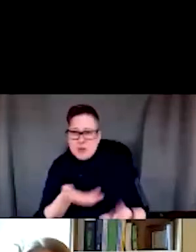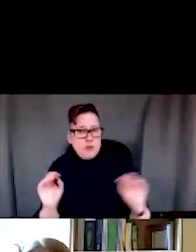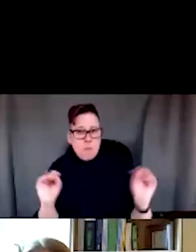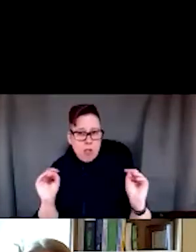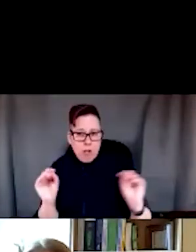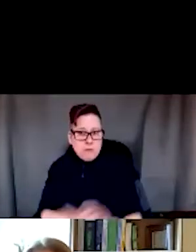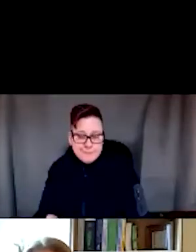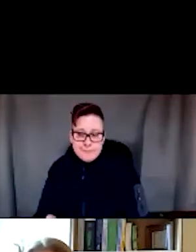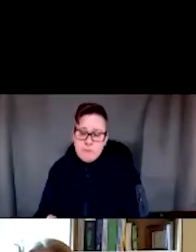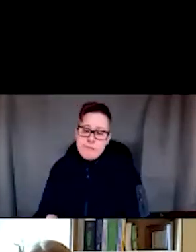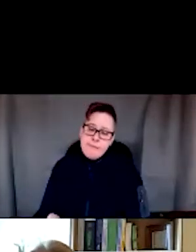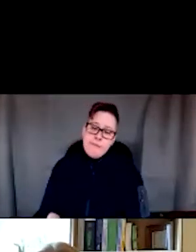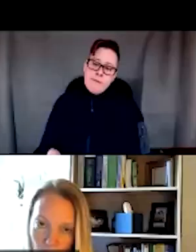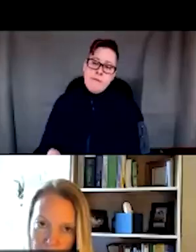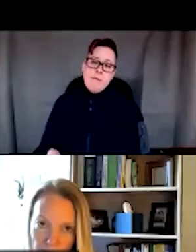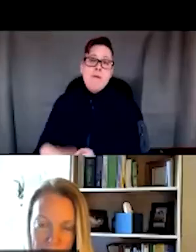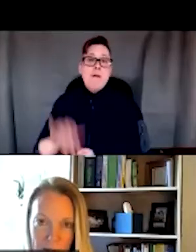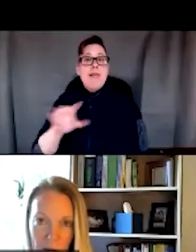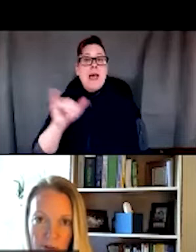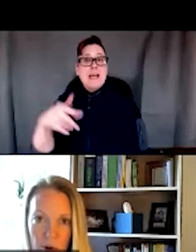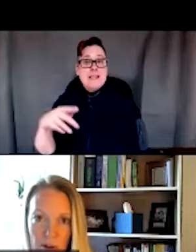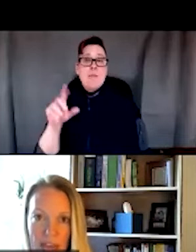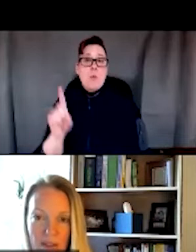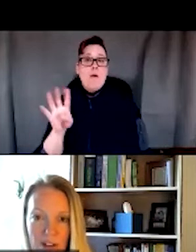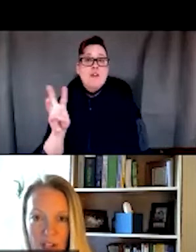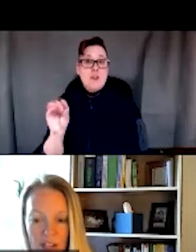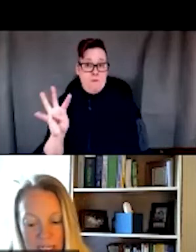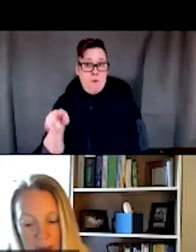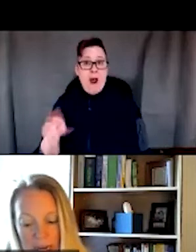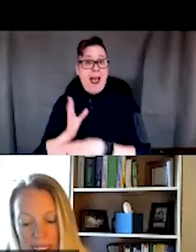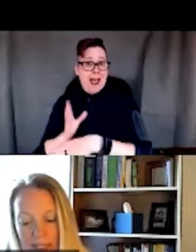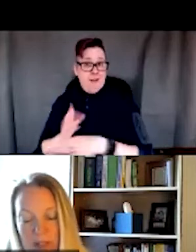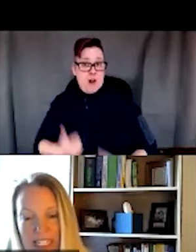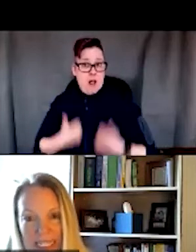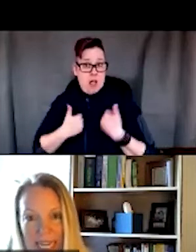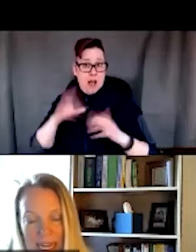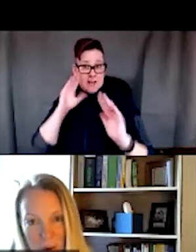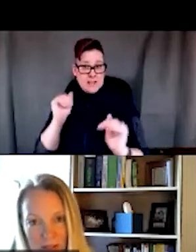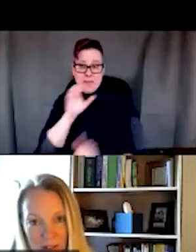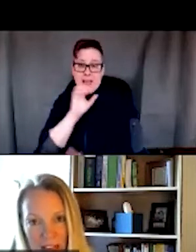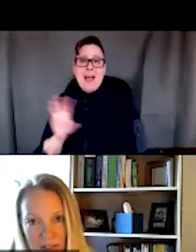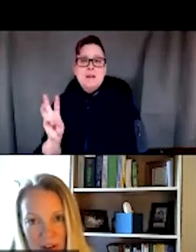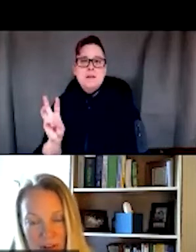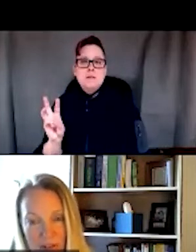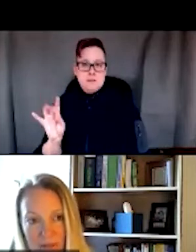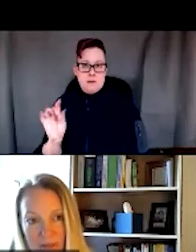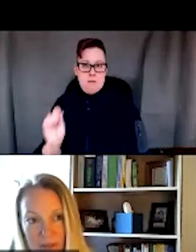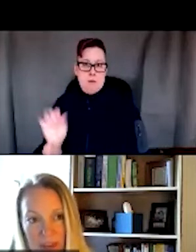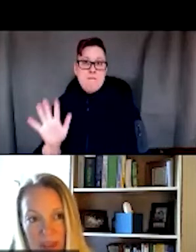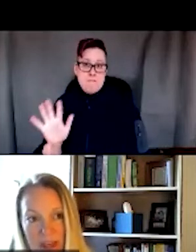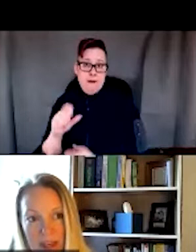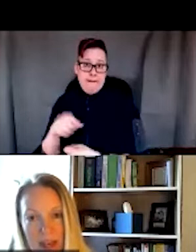In that zip code 14604, the average life expectancy was 68.5 years.